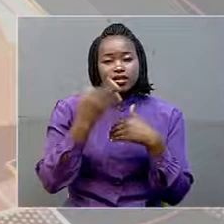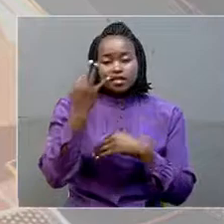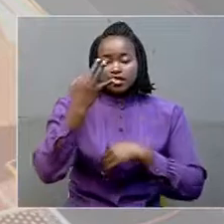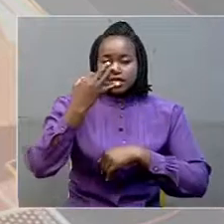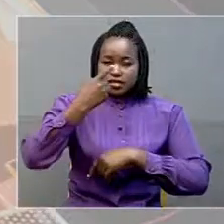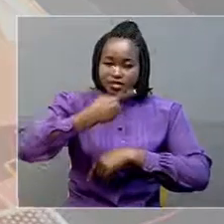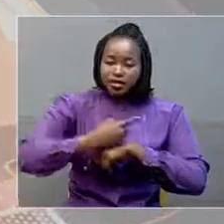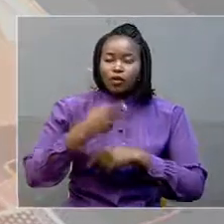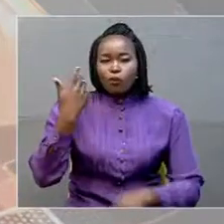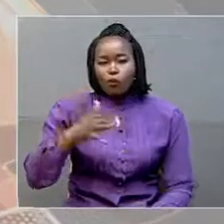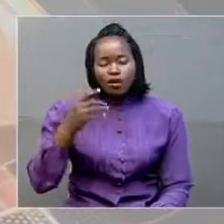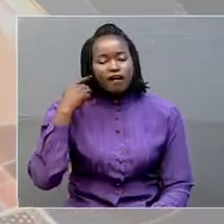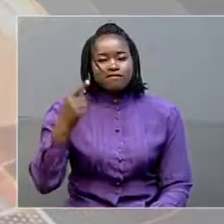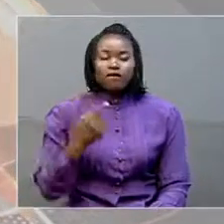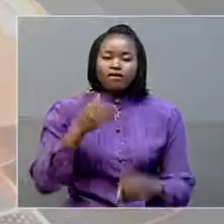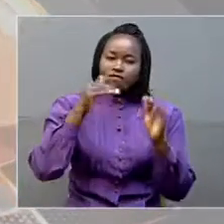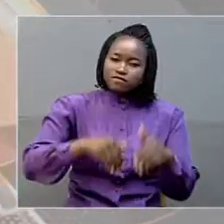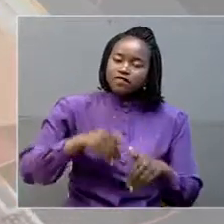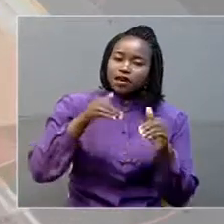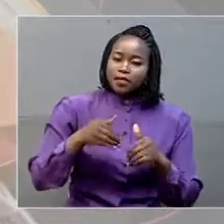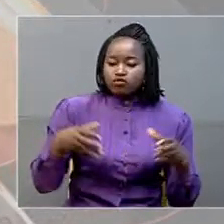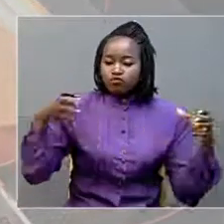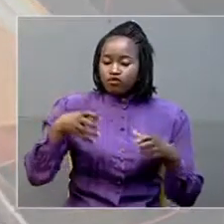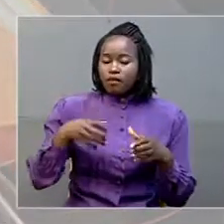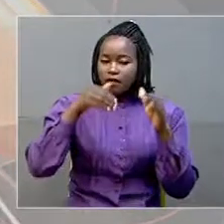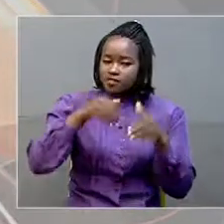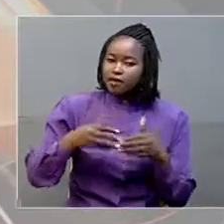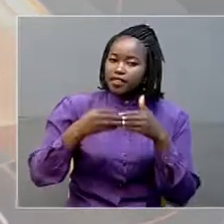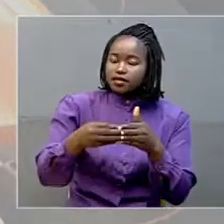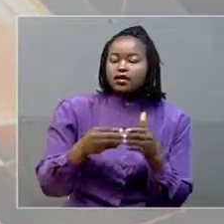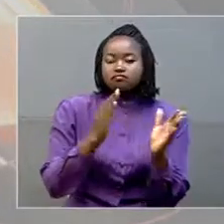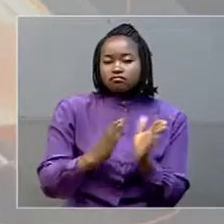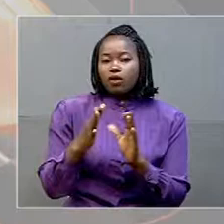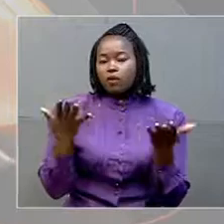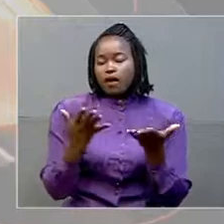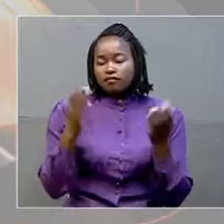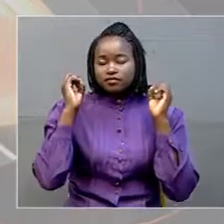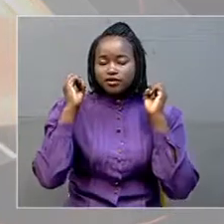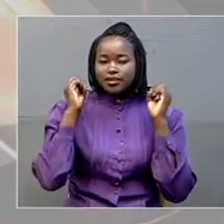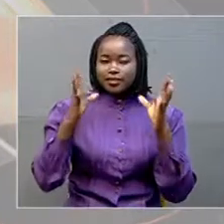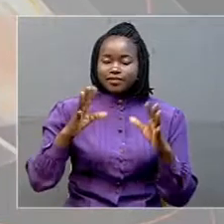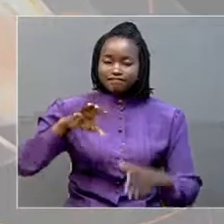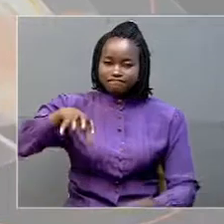Water for Production project training for group farmer leaders organized in Muvende Municipality.